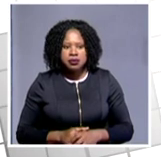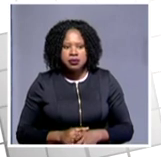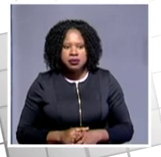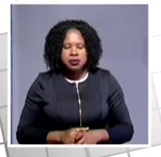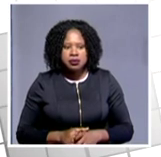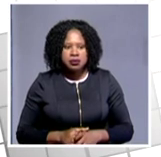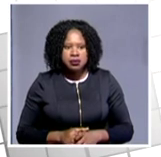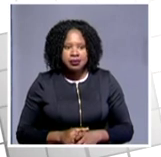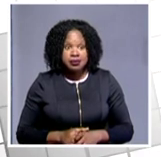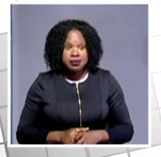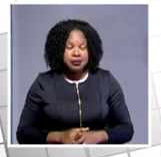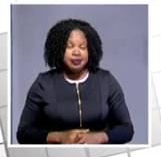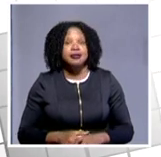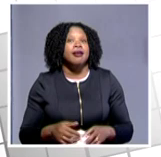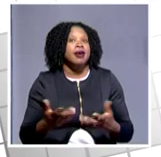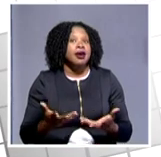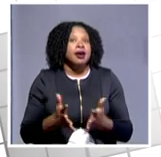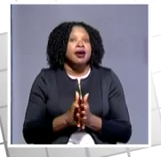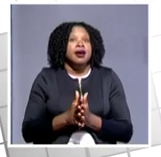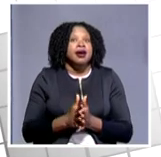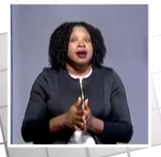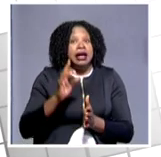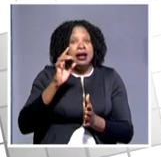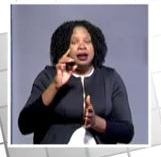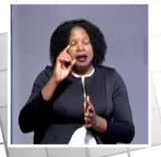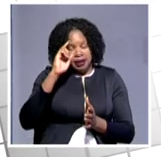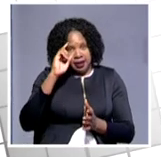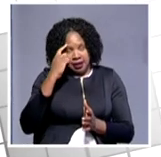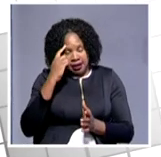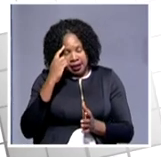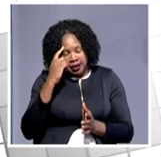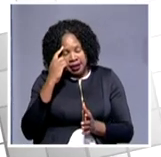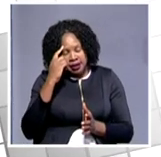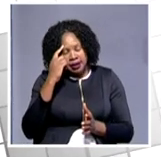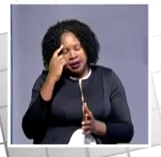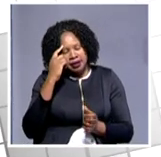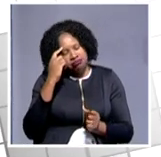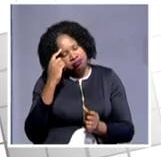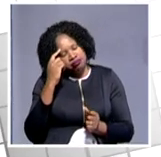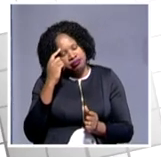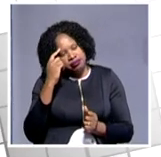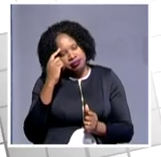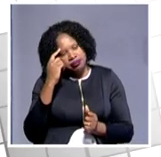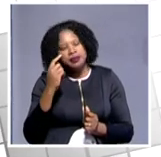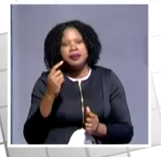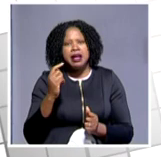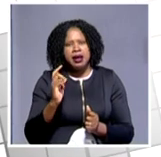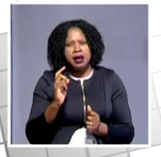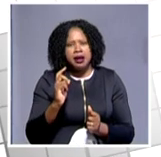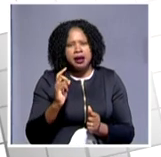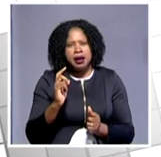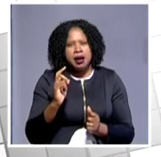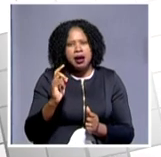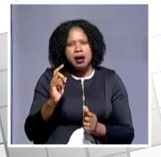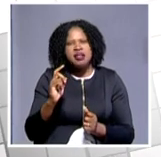point of view that I think there is a consensus building around one leader who could be the next